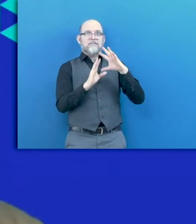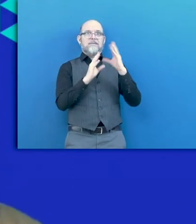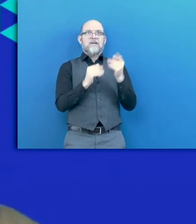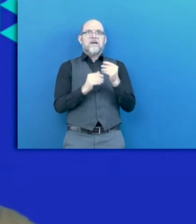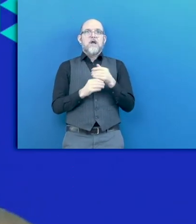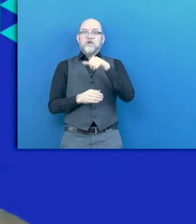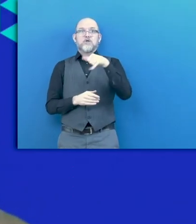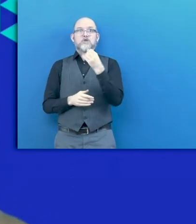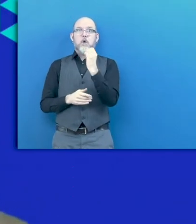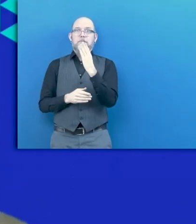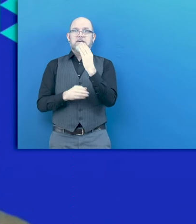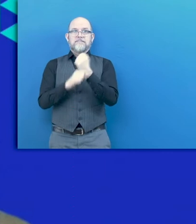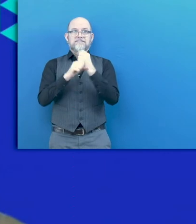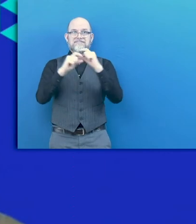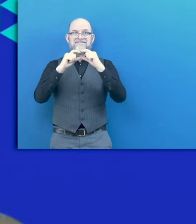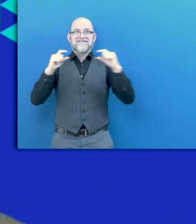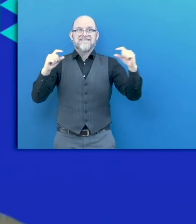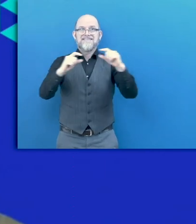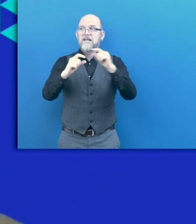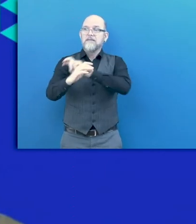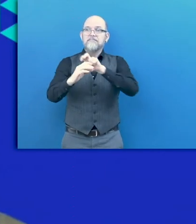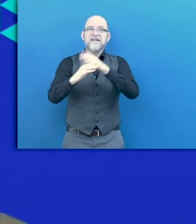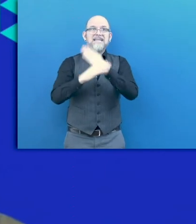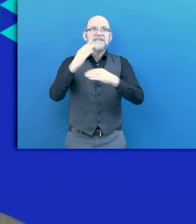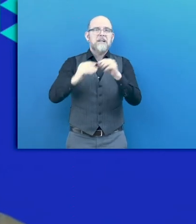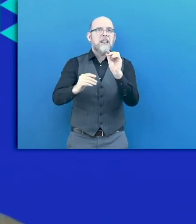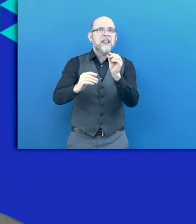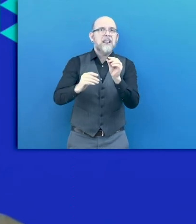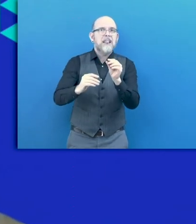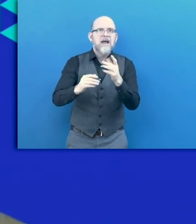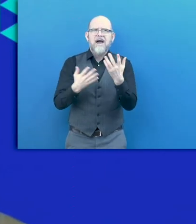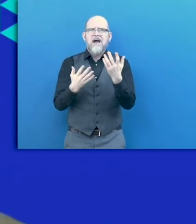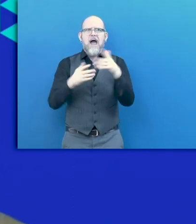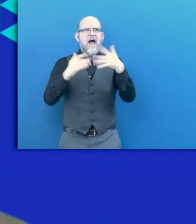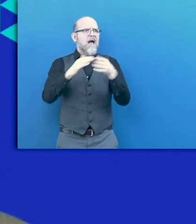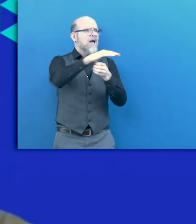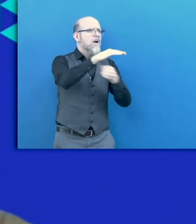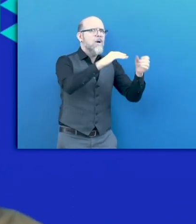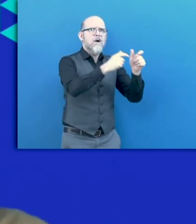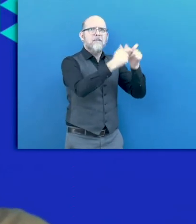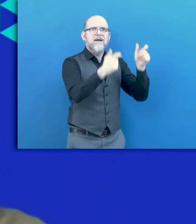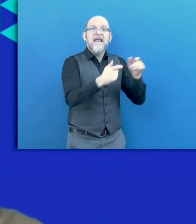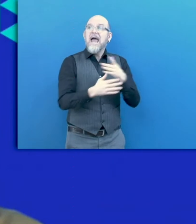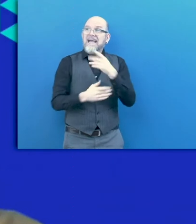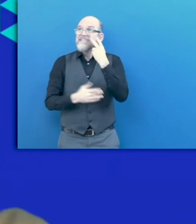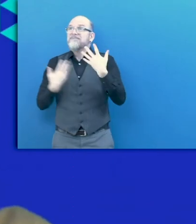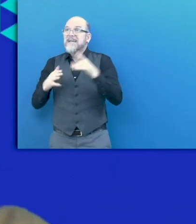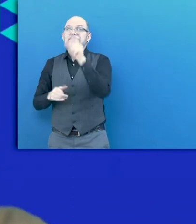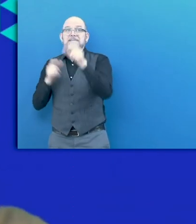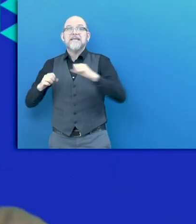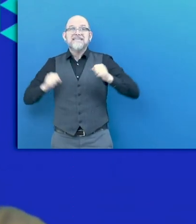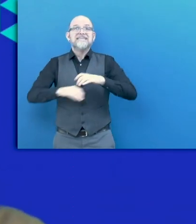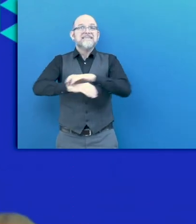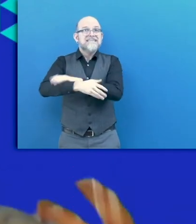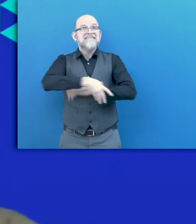We have now seen some digital platforms that have established targeting persons with disabilities, good initiatives, but definitely not enough. Very